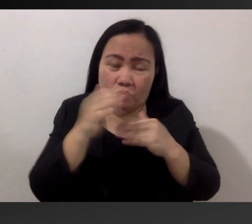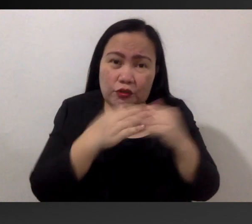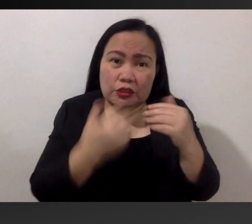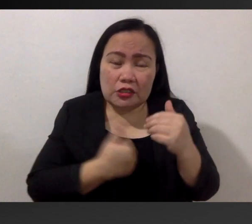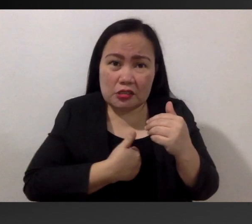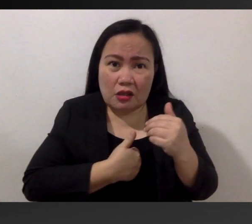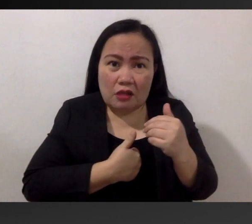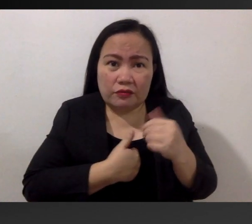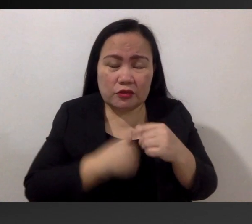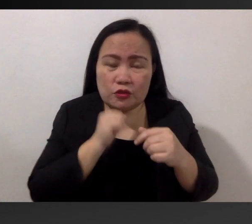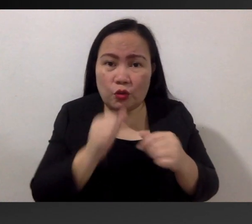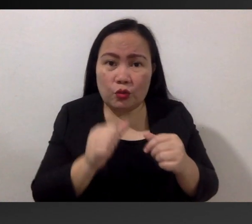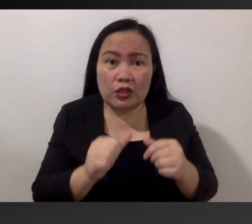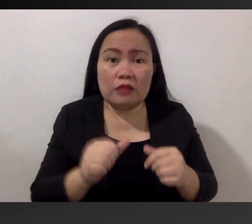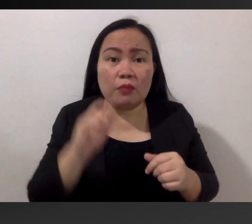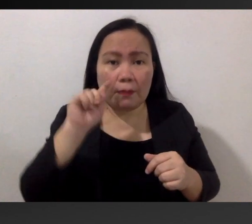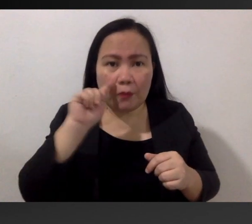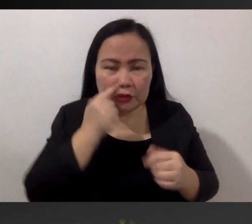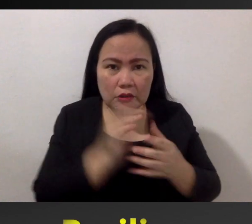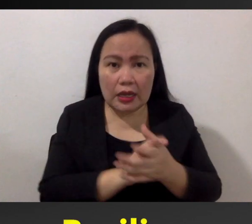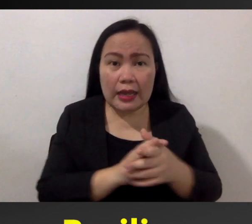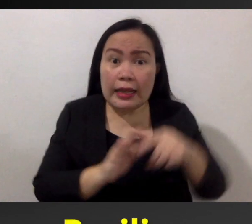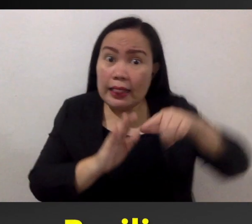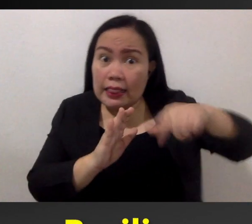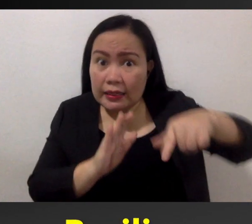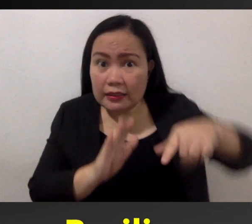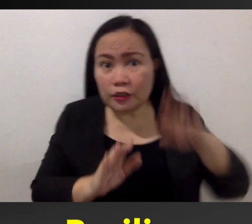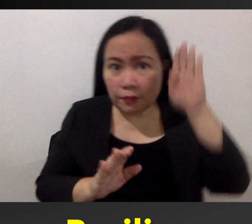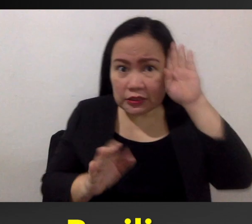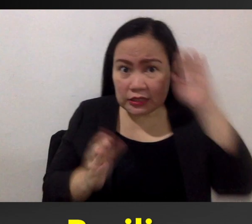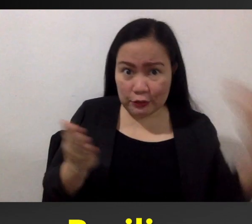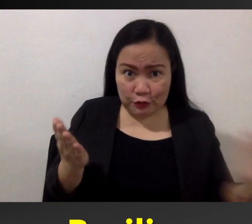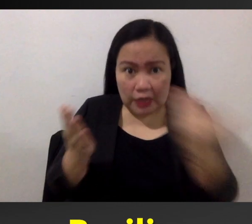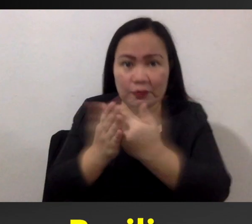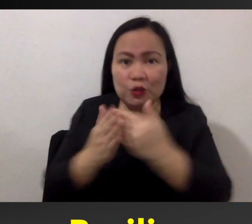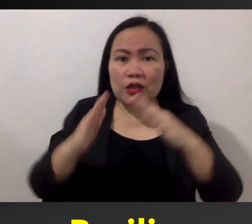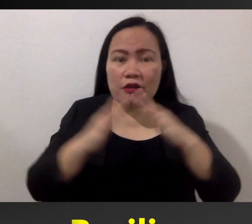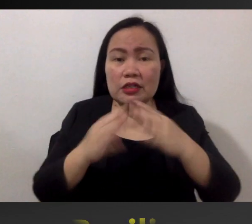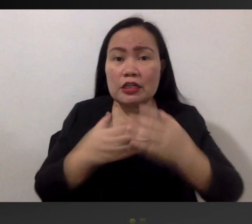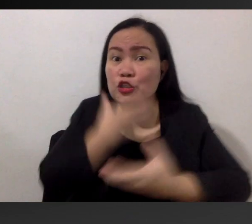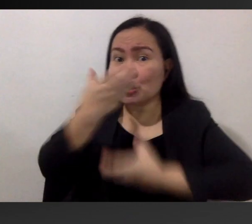Some time later, Basilio came and shouted his mother's name.